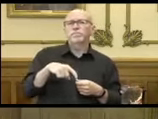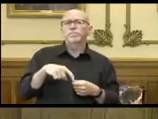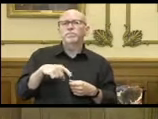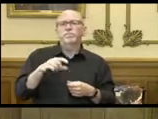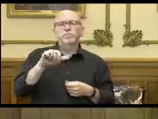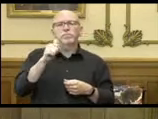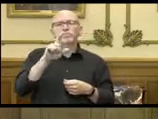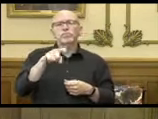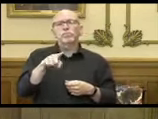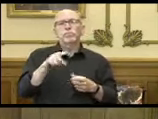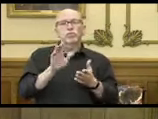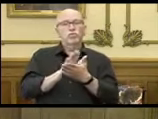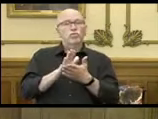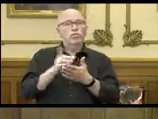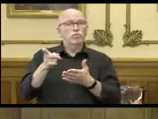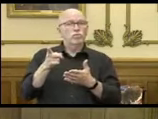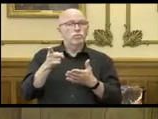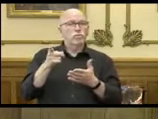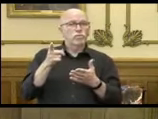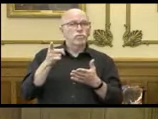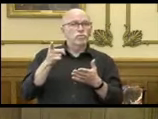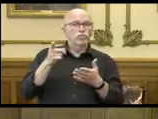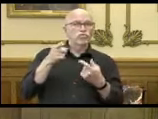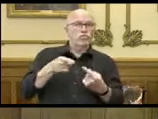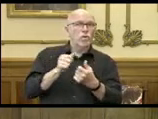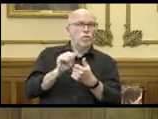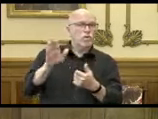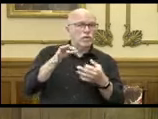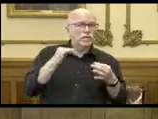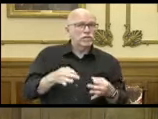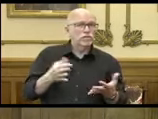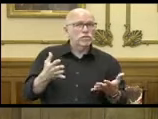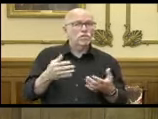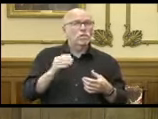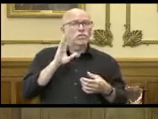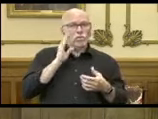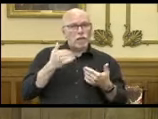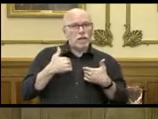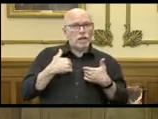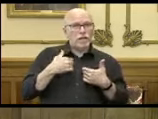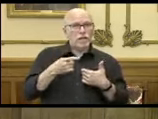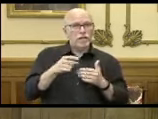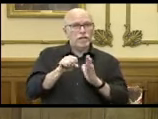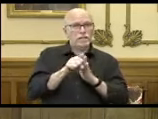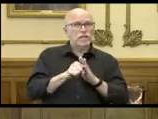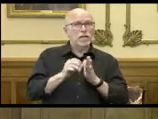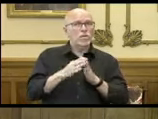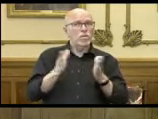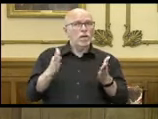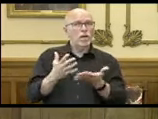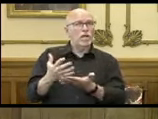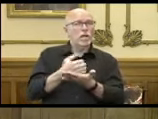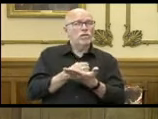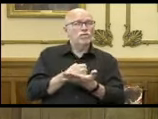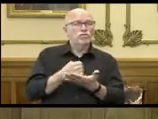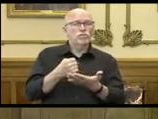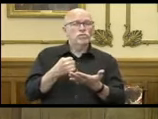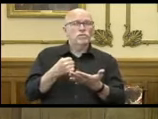is as the schools are struggling with these decisions, are you going to have a statewide collection of